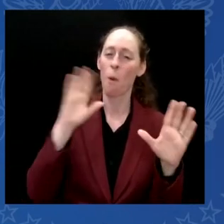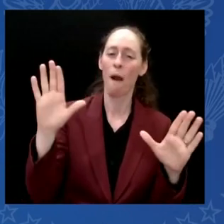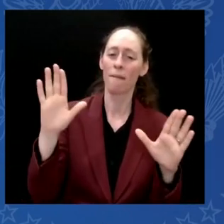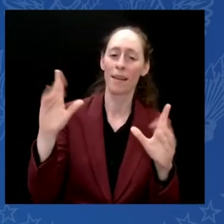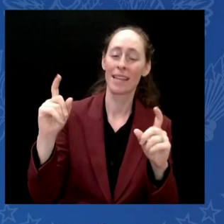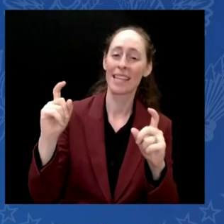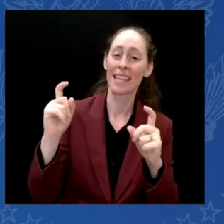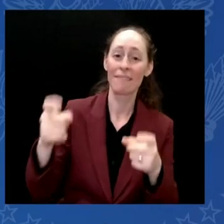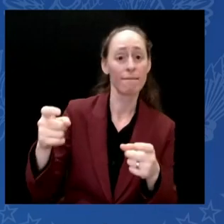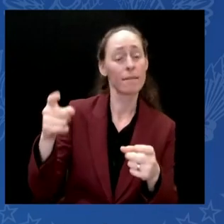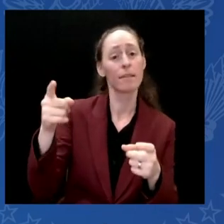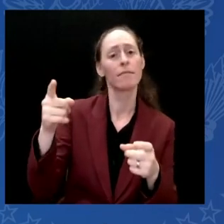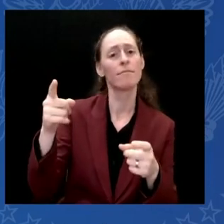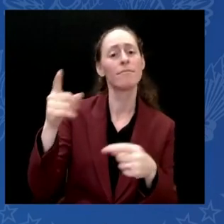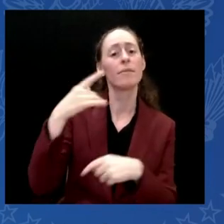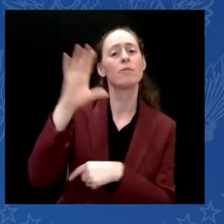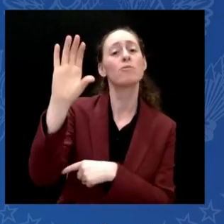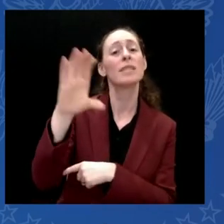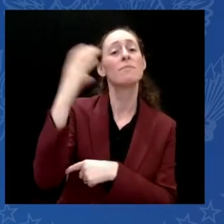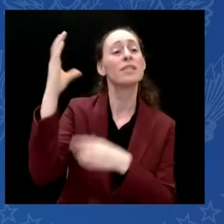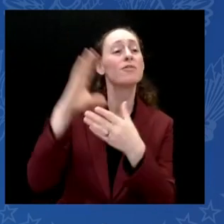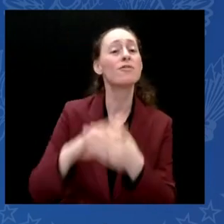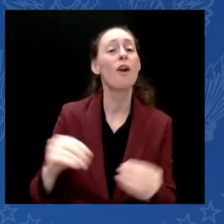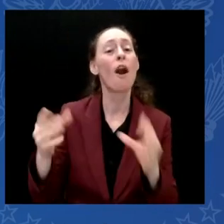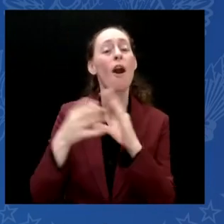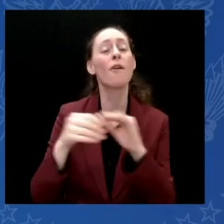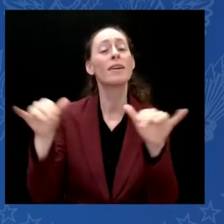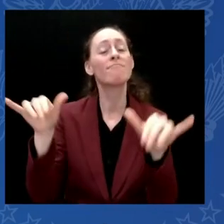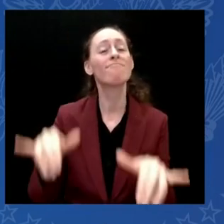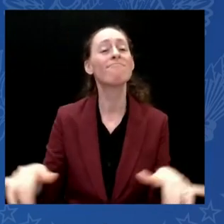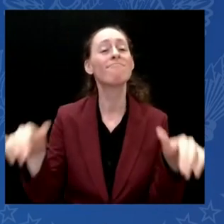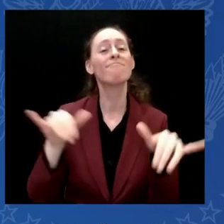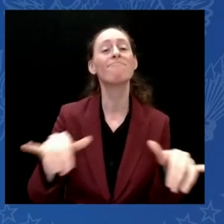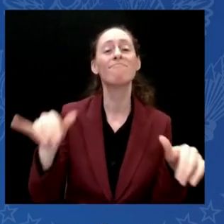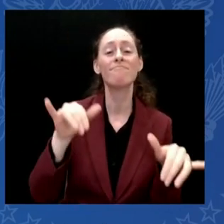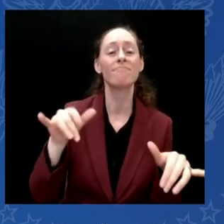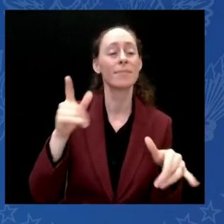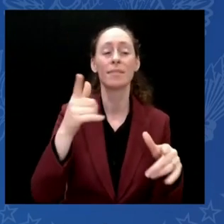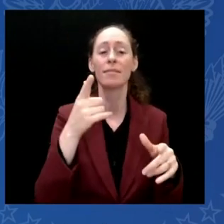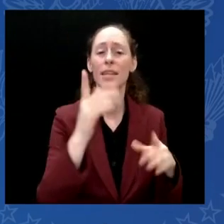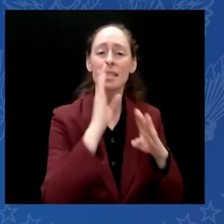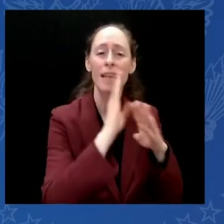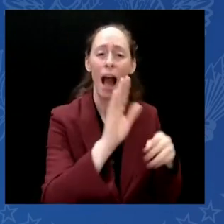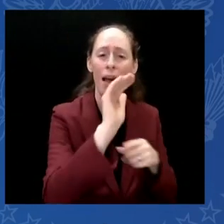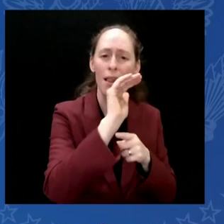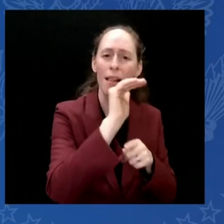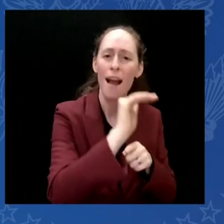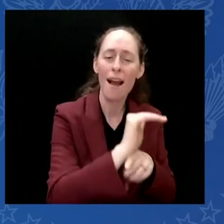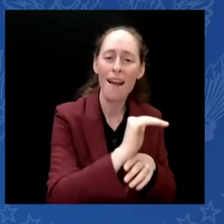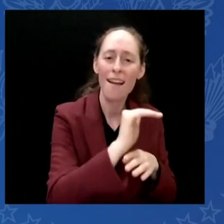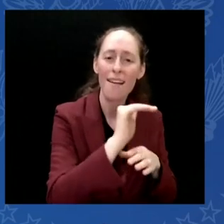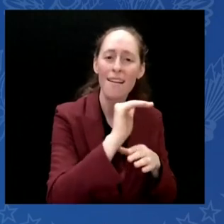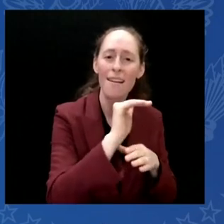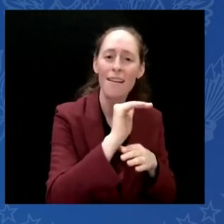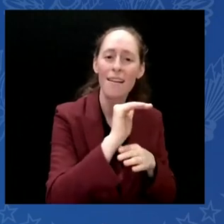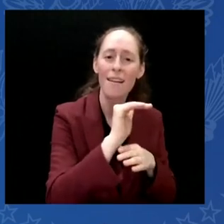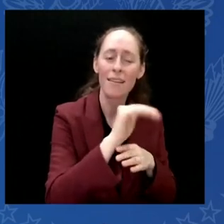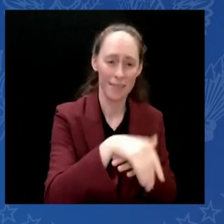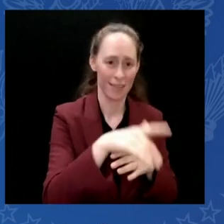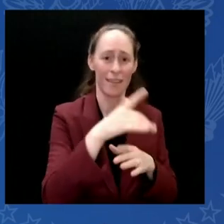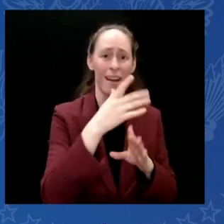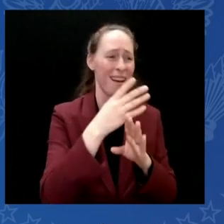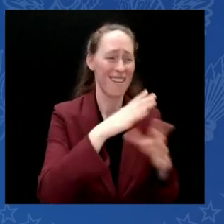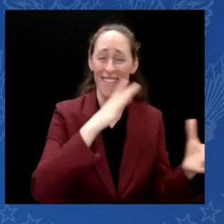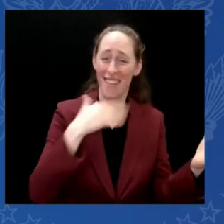And all the glamour, all the noise, everything that divides us, everything that pits us against one another, everything, everything that